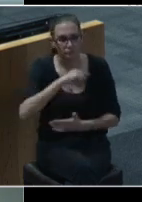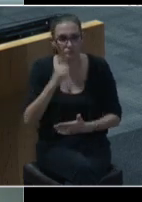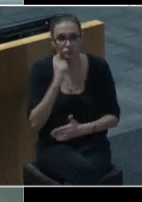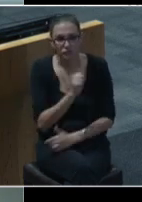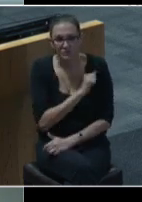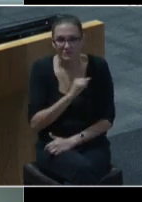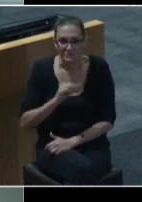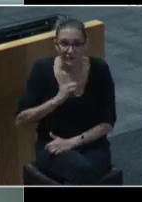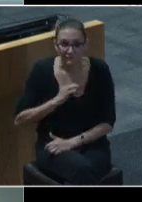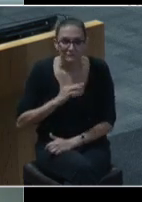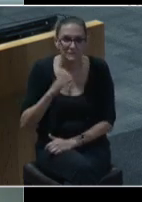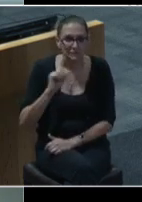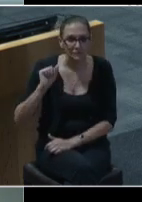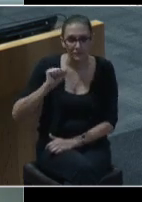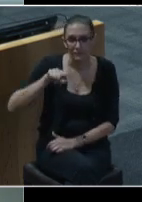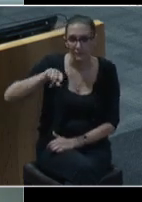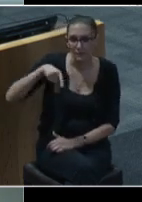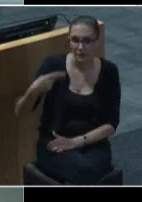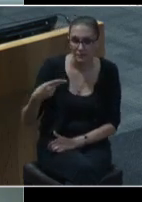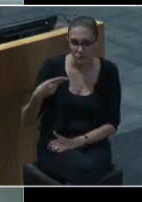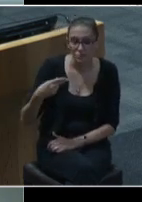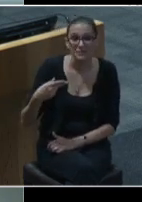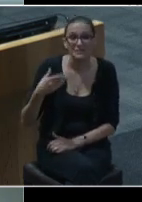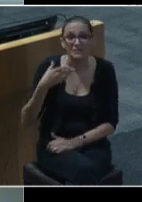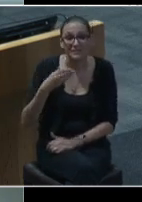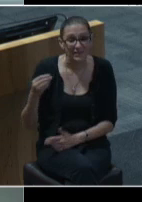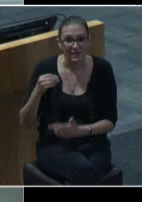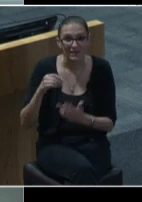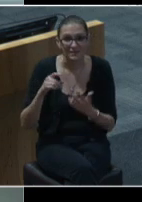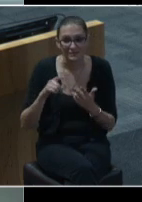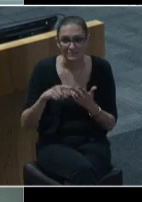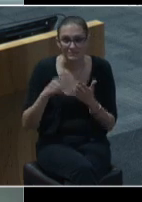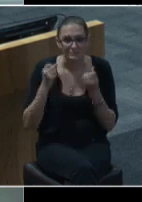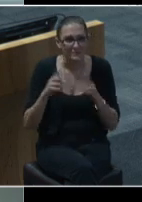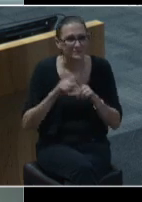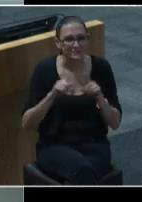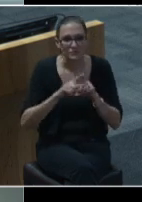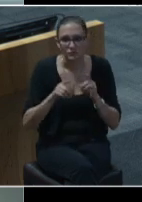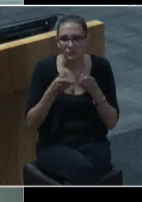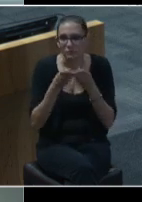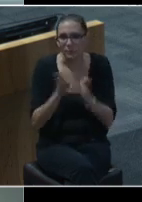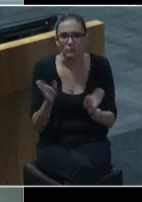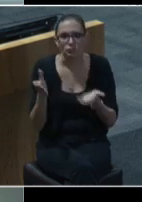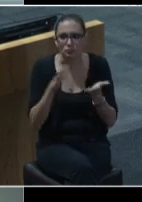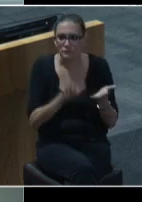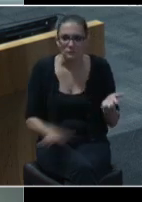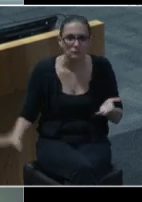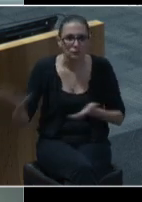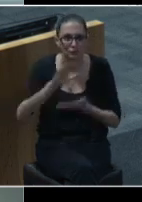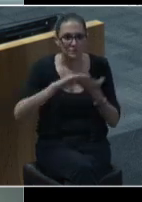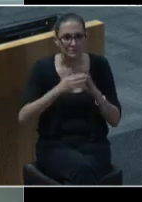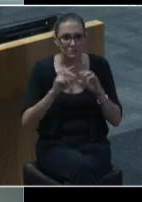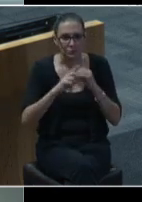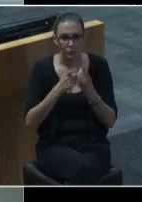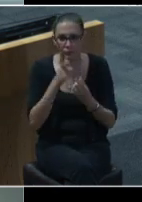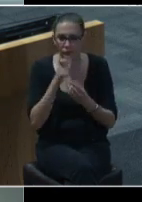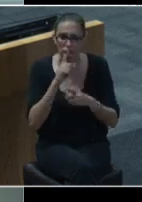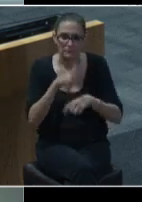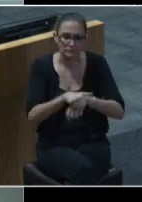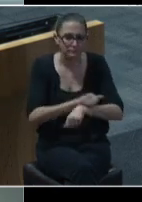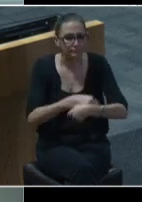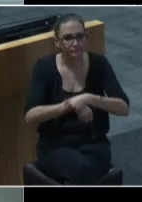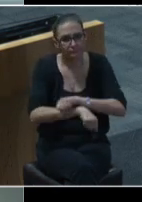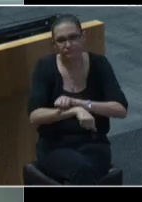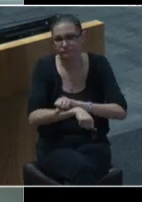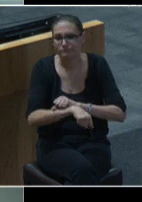at austin public health and the many public servants across our city departments who stepped up to